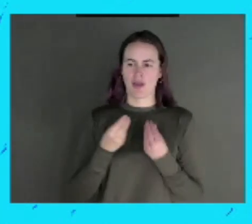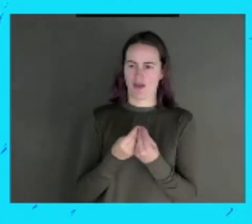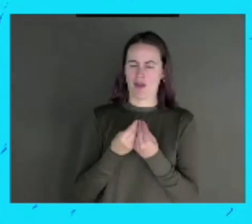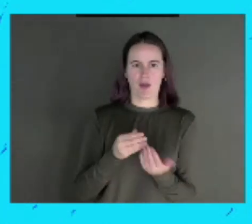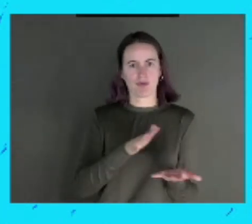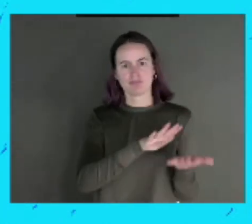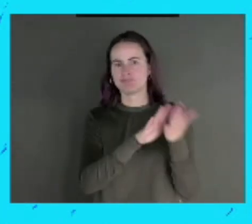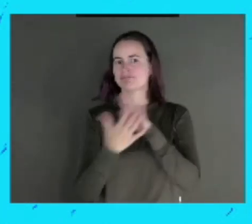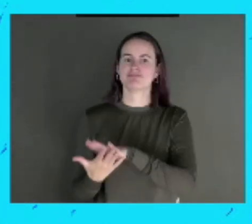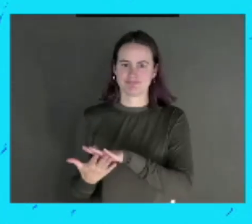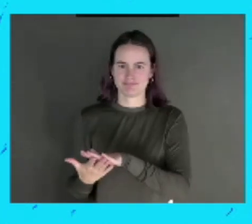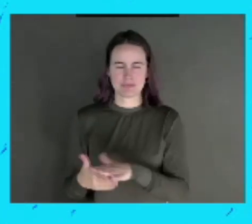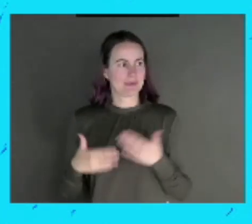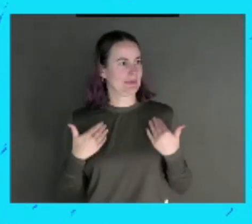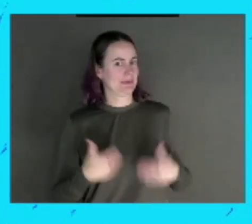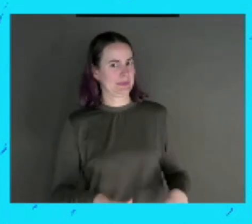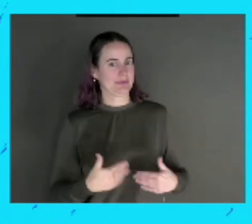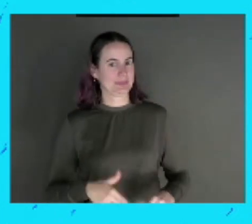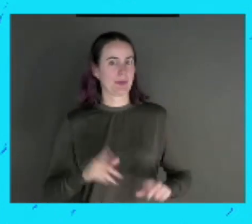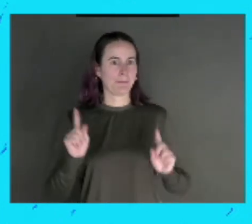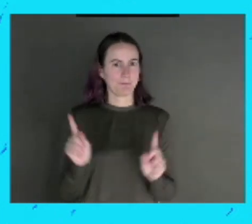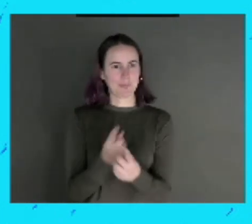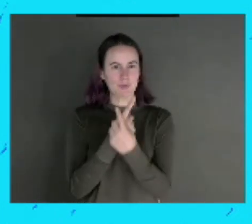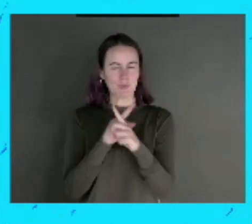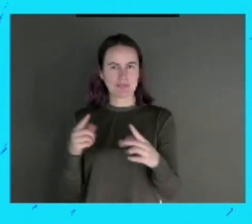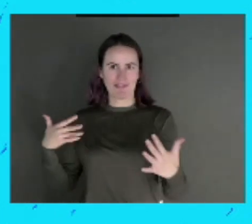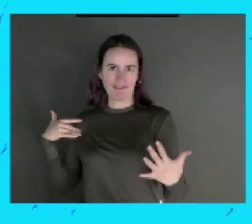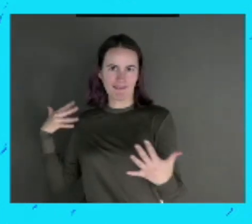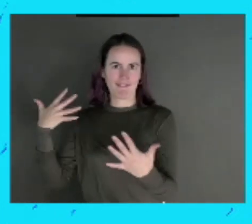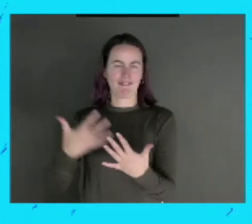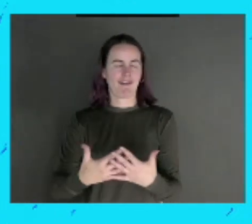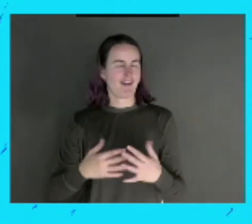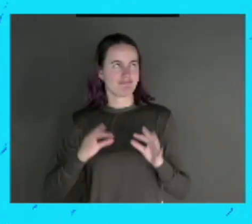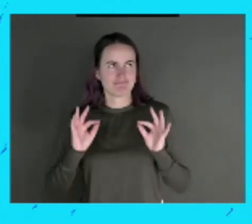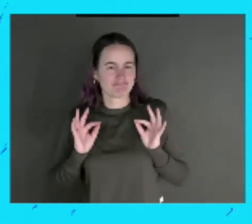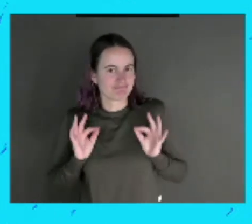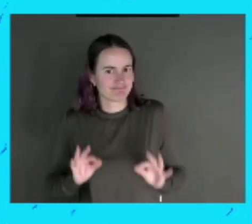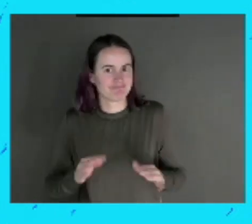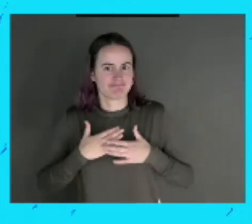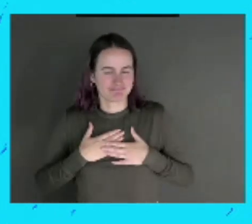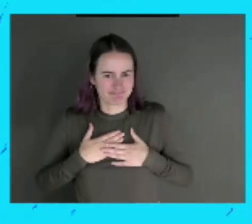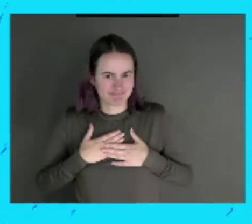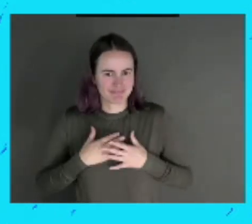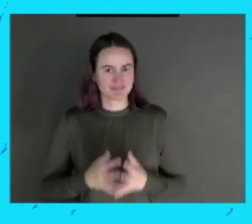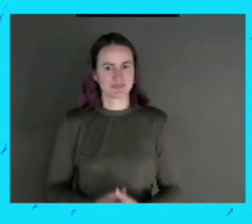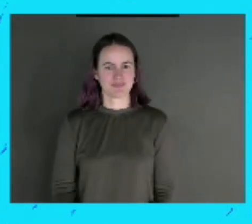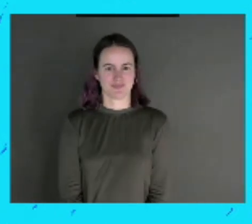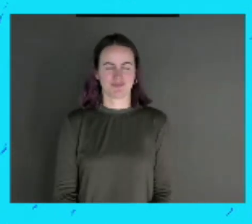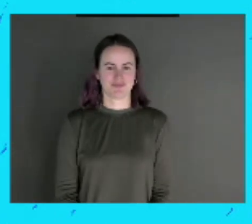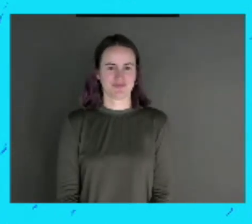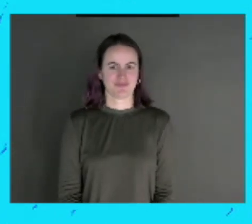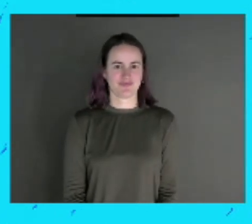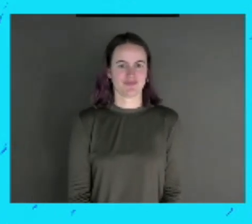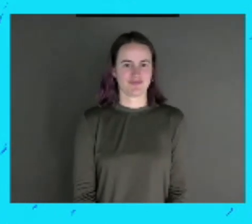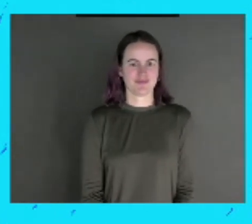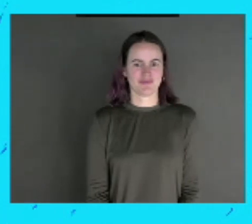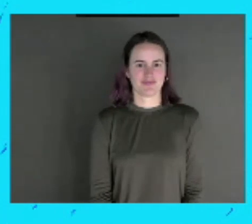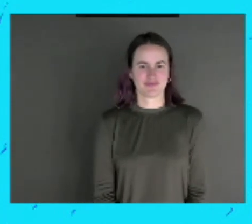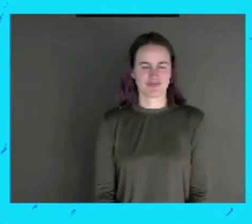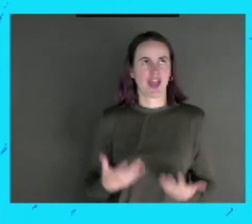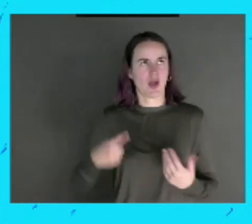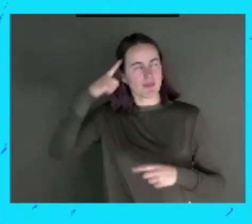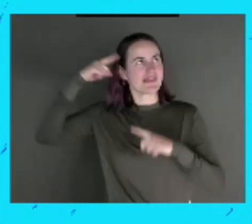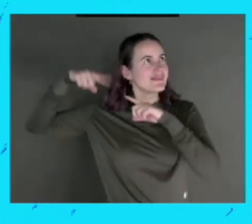fantastic music in this show so far. That Leonis to Genius number is, you know, it's firmly in my head, just running round and round and round.